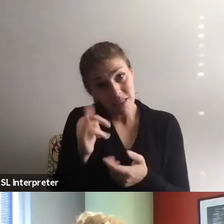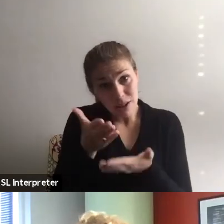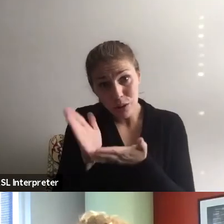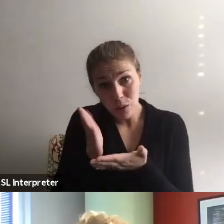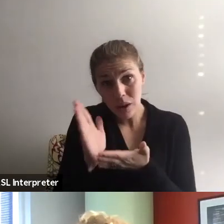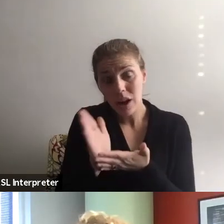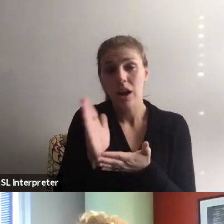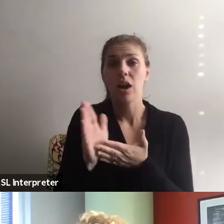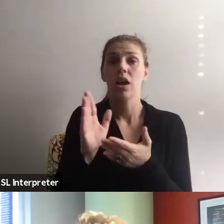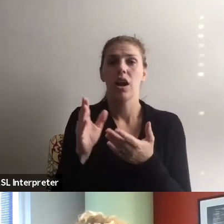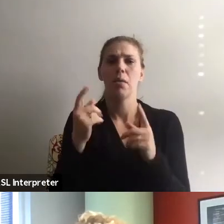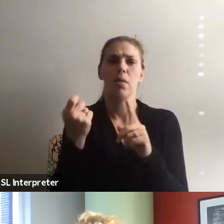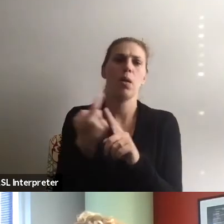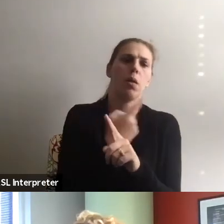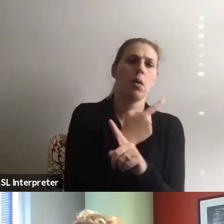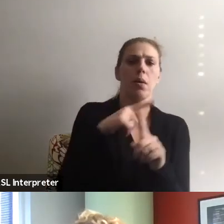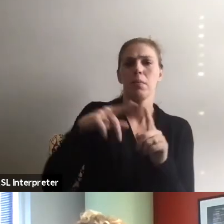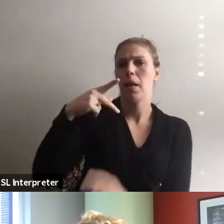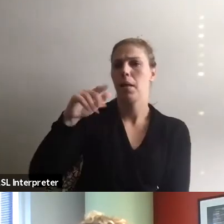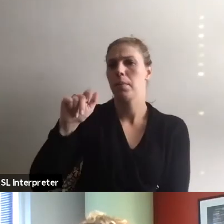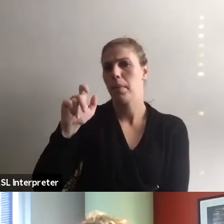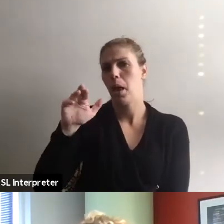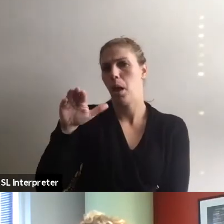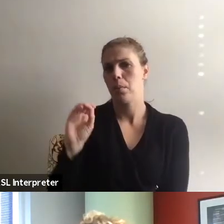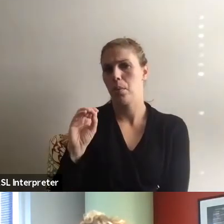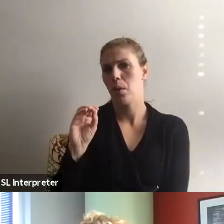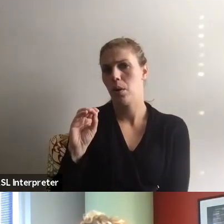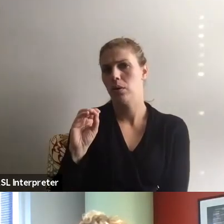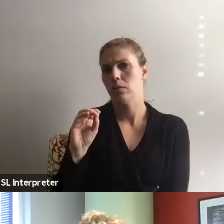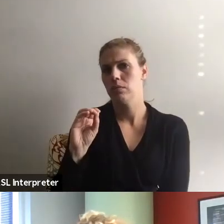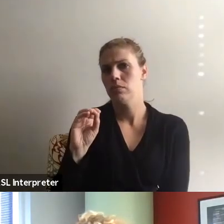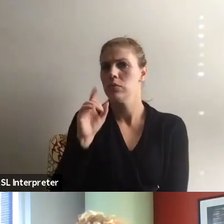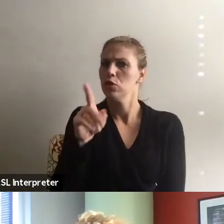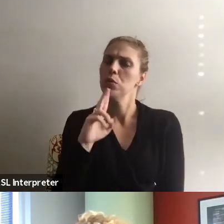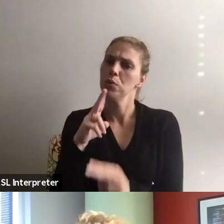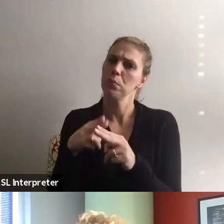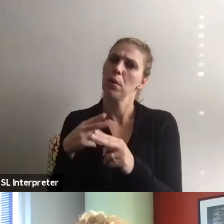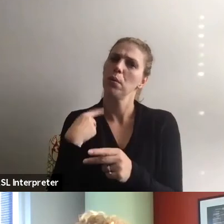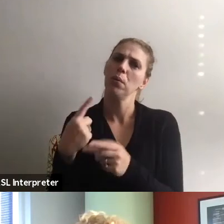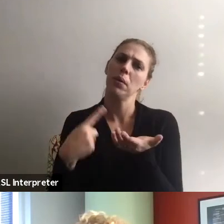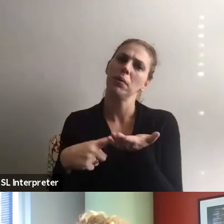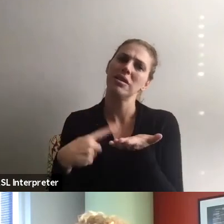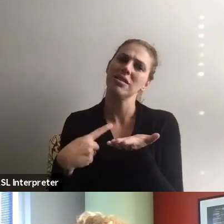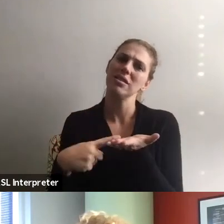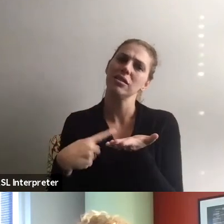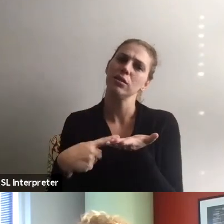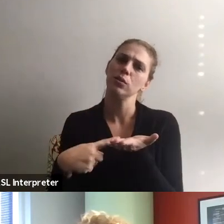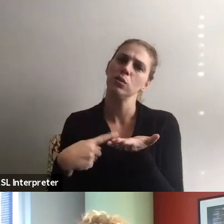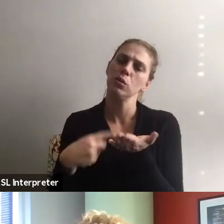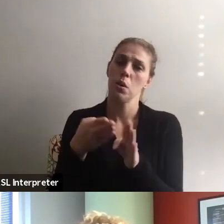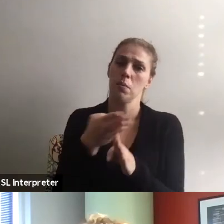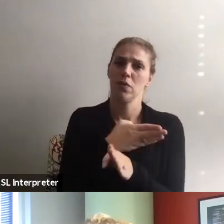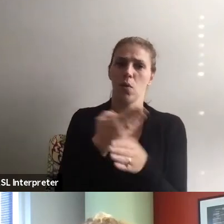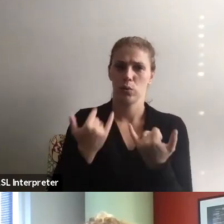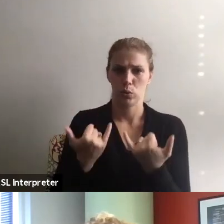um, going a little off script here, but Palermo, one of the things that, um, you brought up when we were kind of discussing before